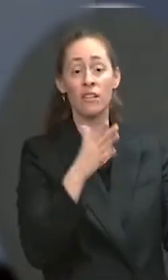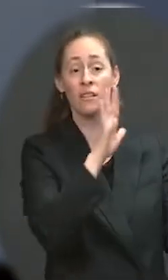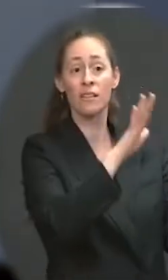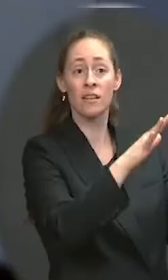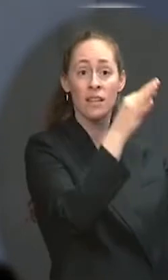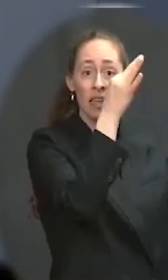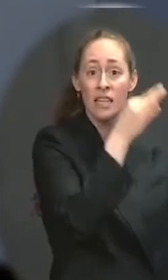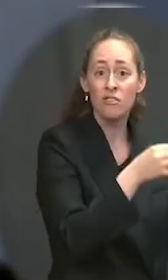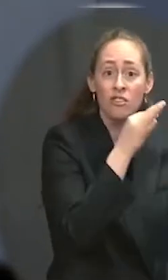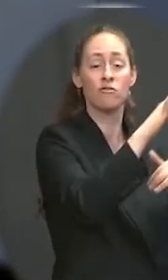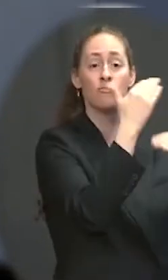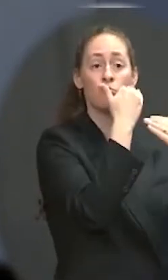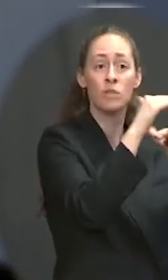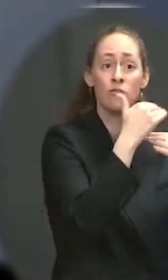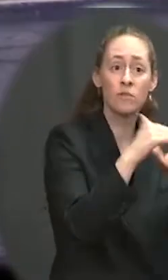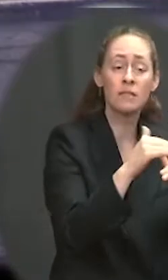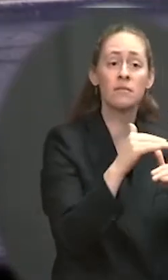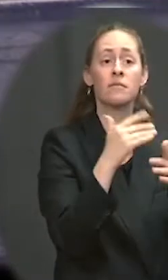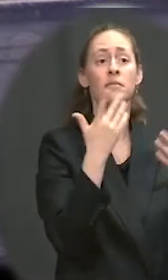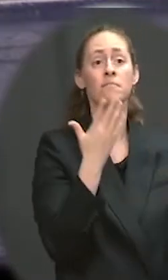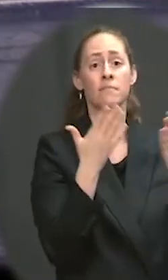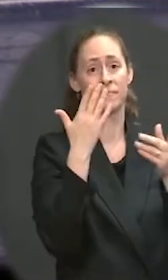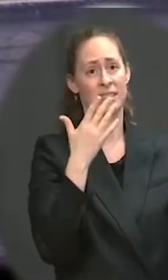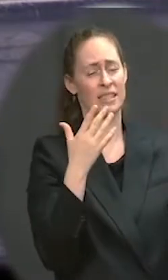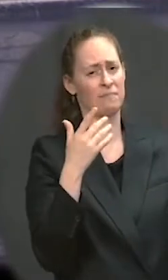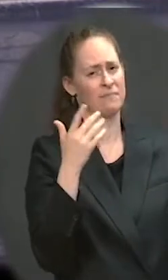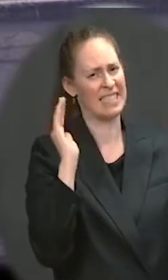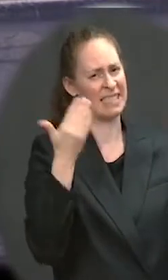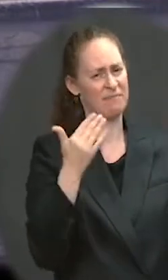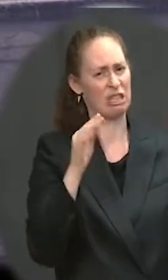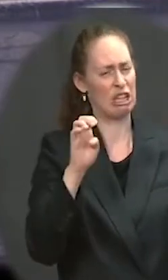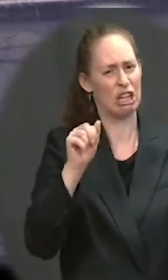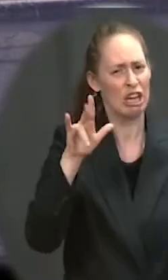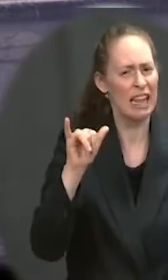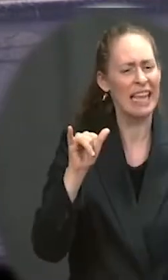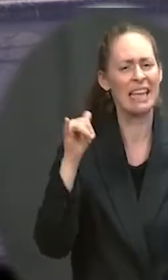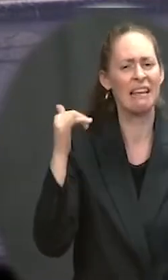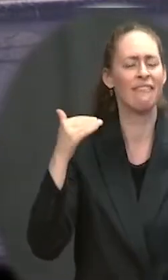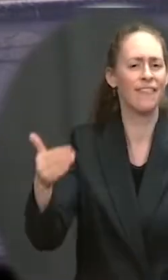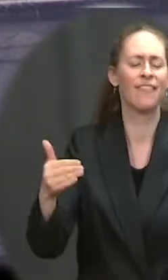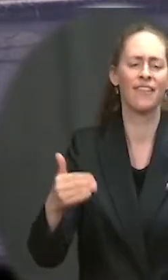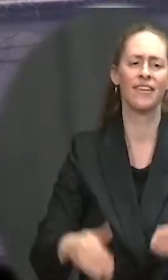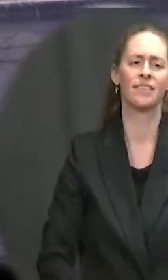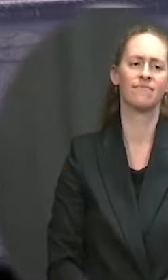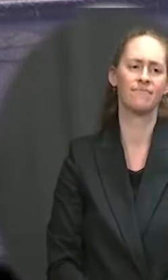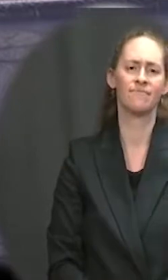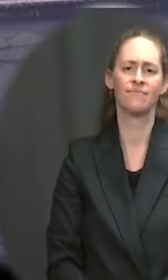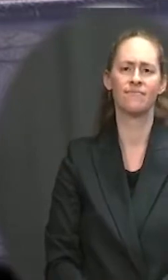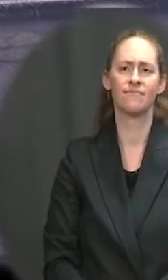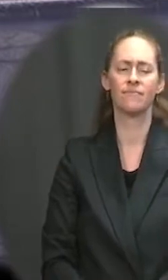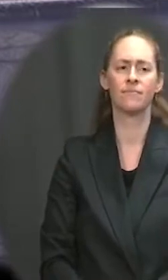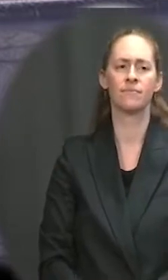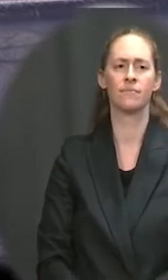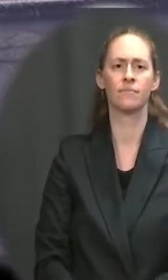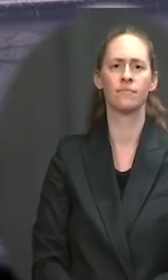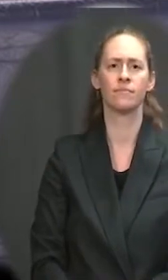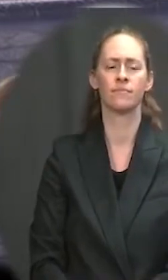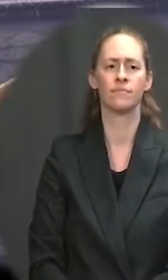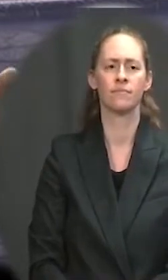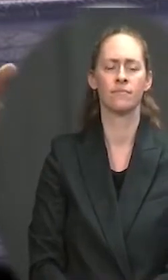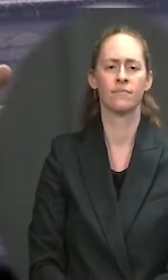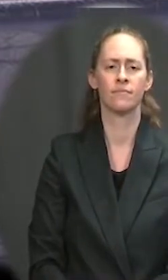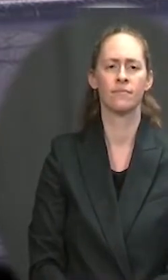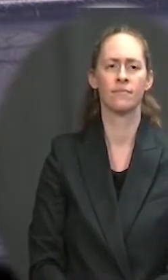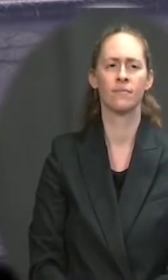places where it might be premature. And as you, the president yesterday was talking about transitioning from the mass vaccination centers, largely in urban and suburban areas and trying to